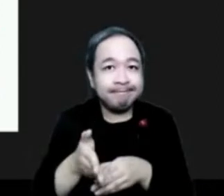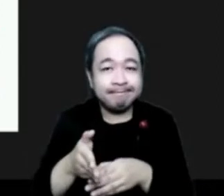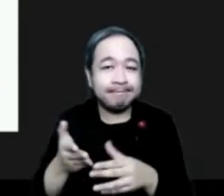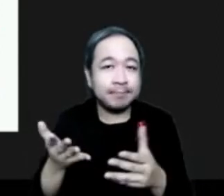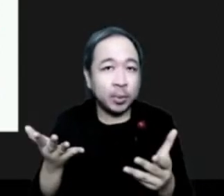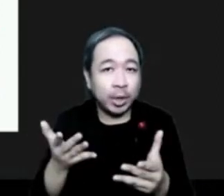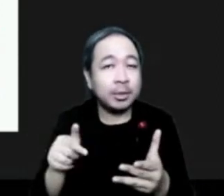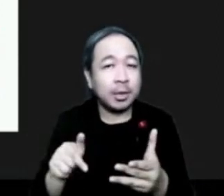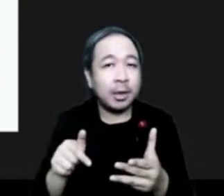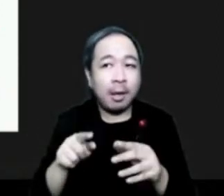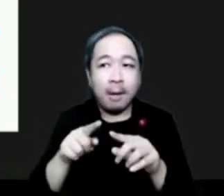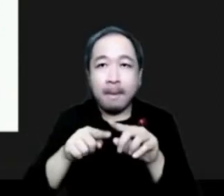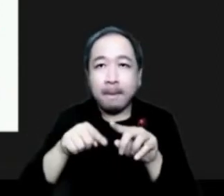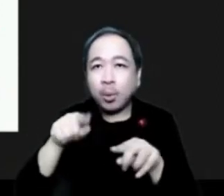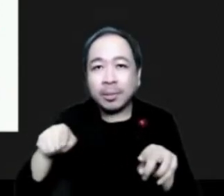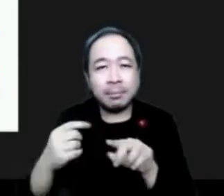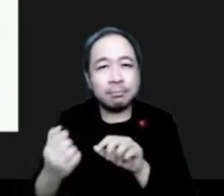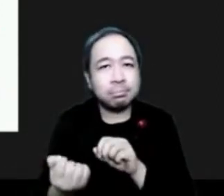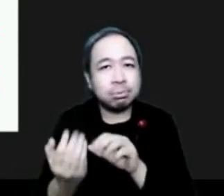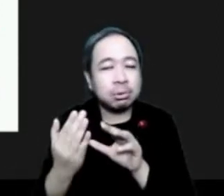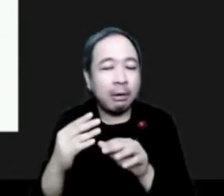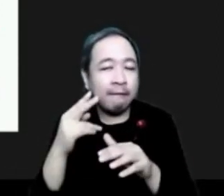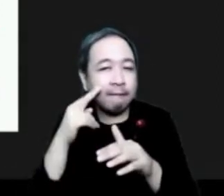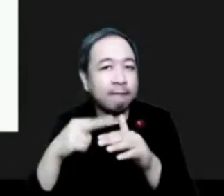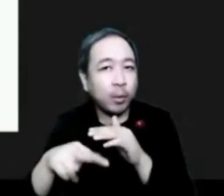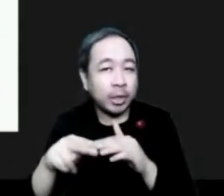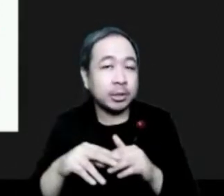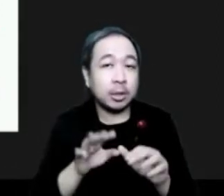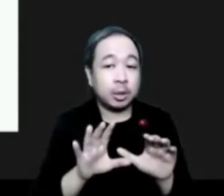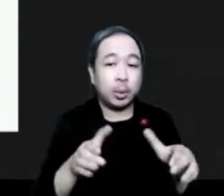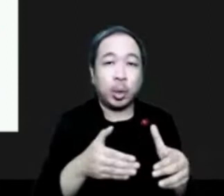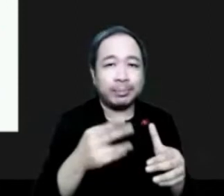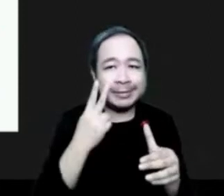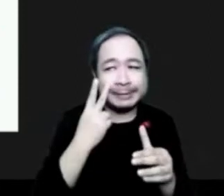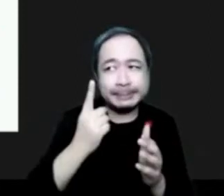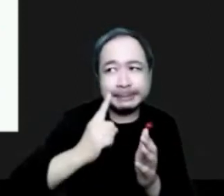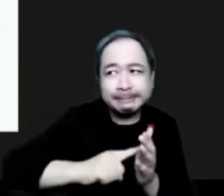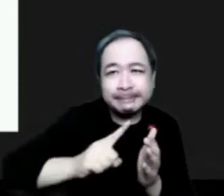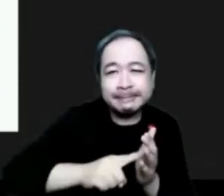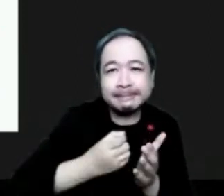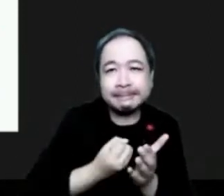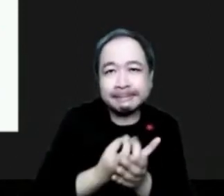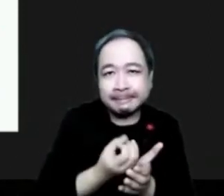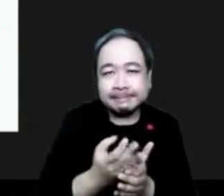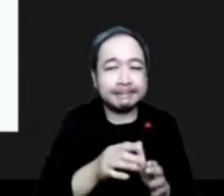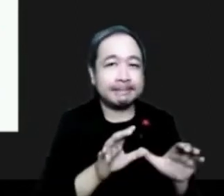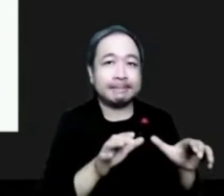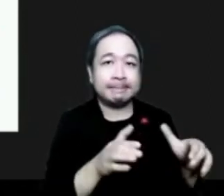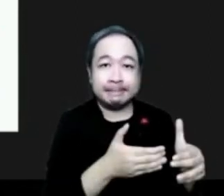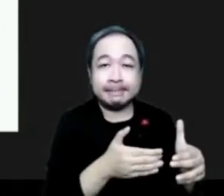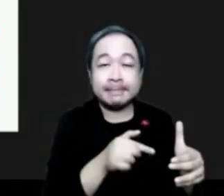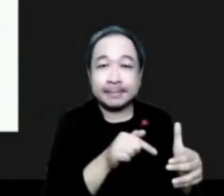multi-model ensemble forecast. Working group in charge of verifications. Working group in charge of emissions. This is a topic